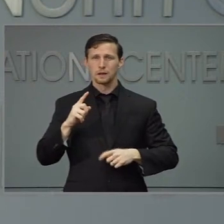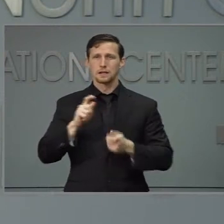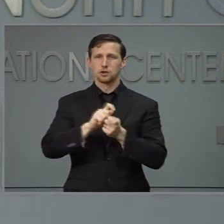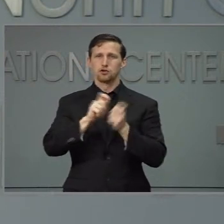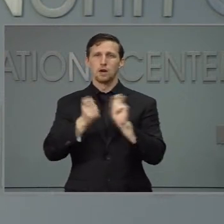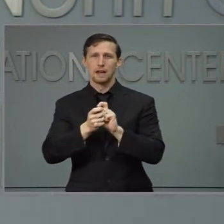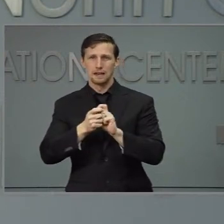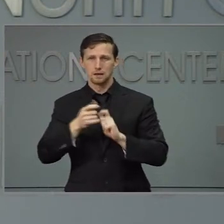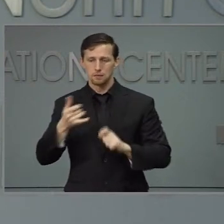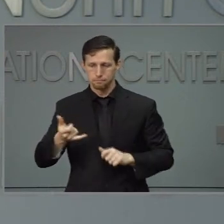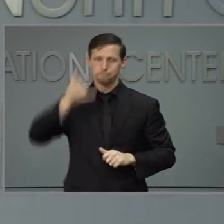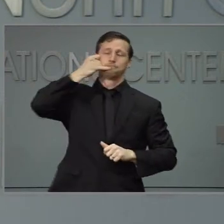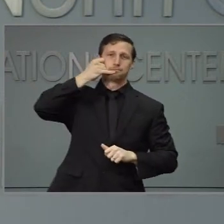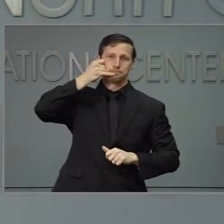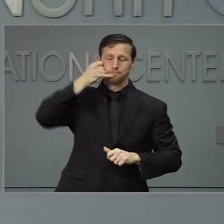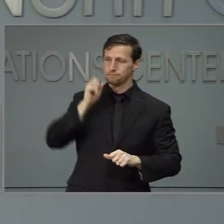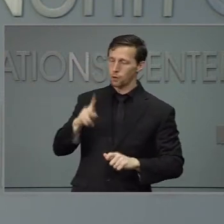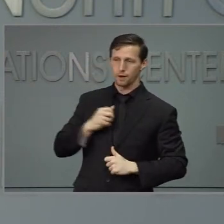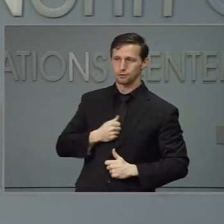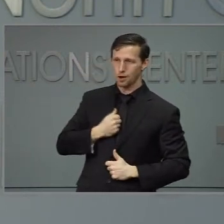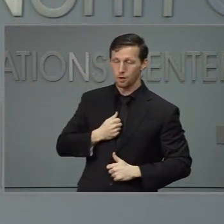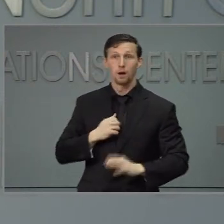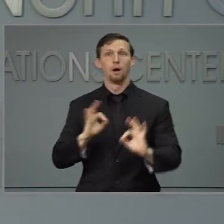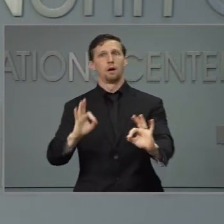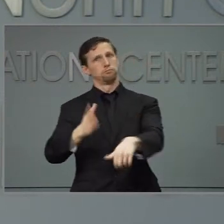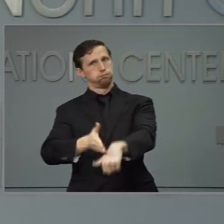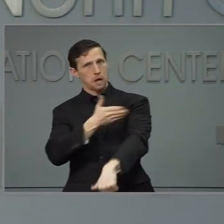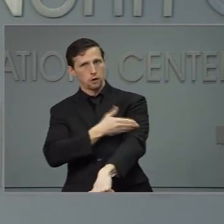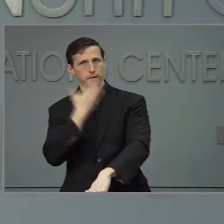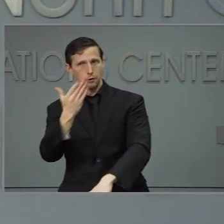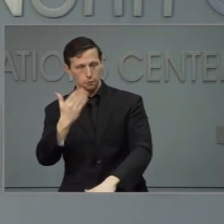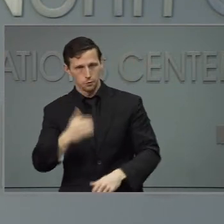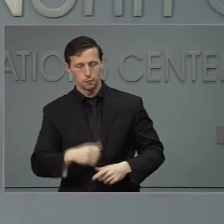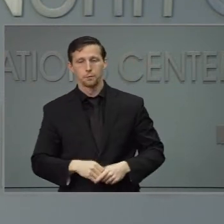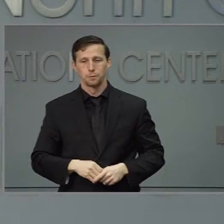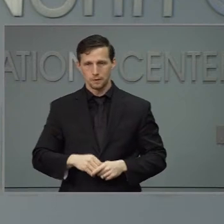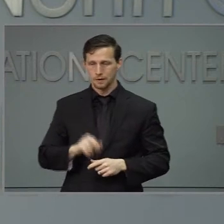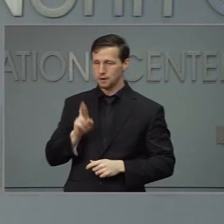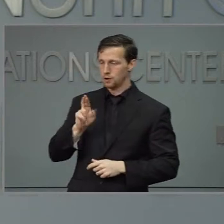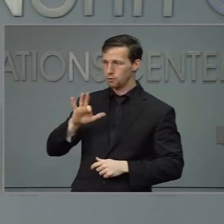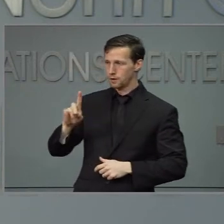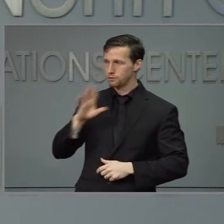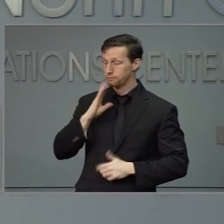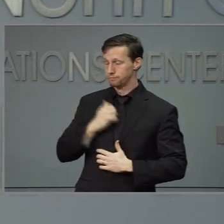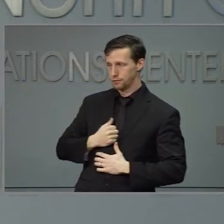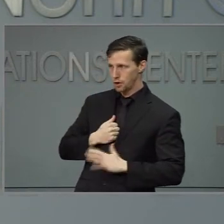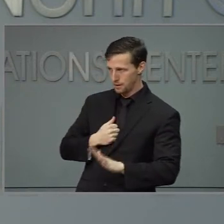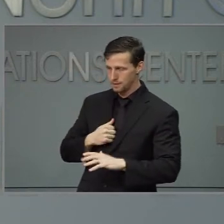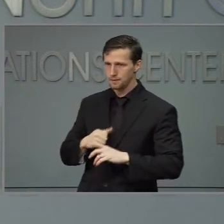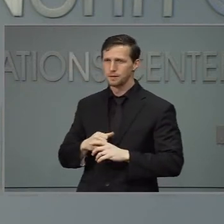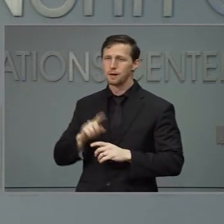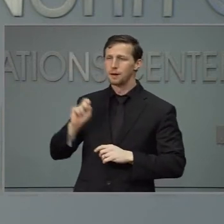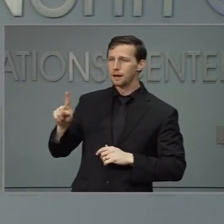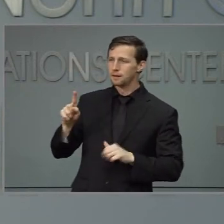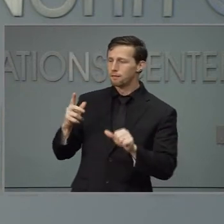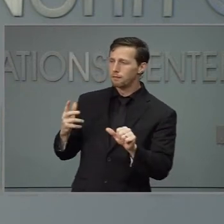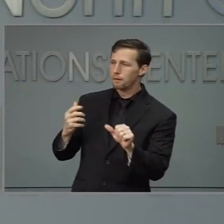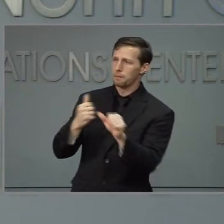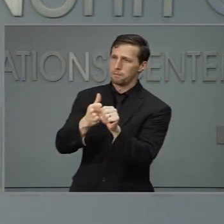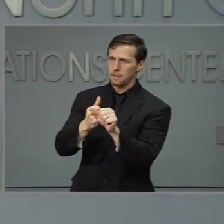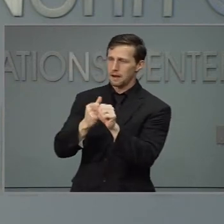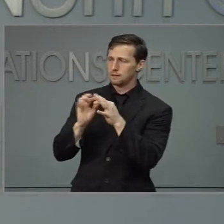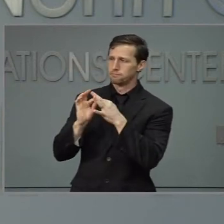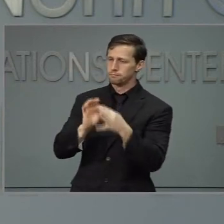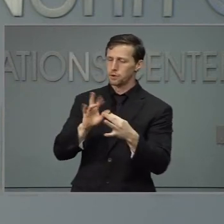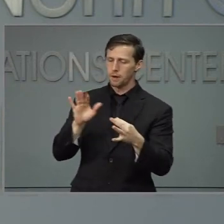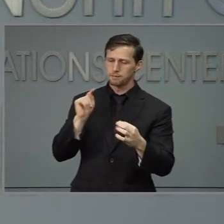First of all, I was wanting to find out where things stand or an update about where